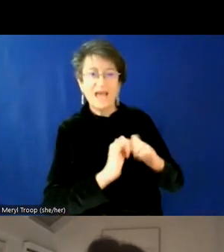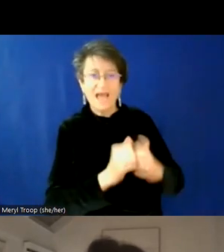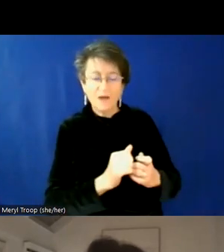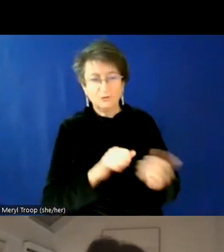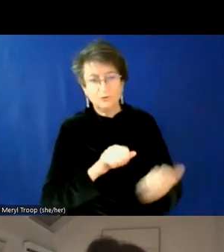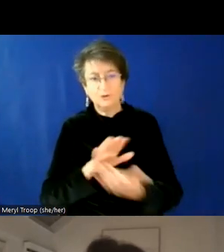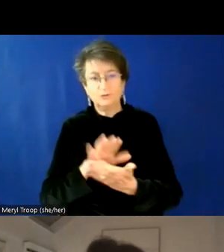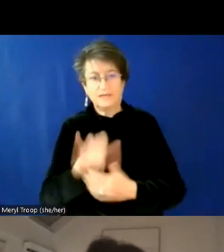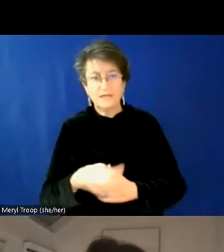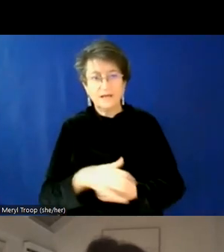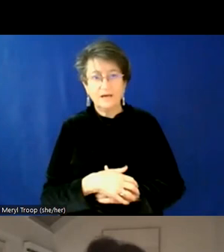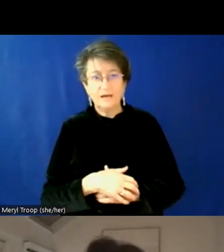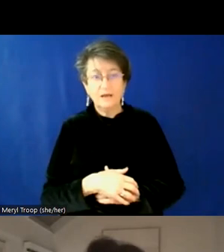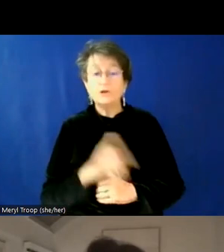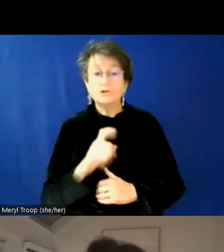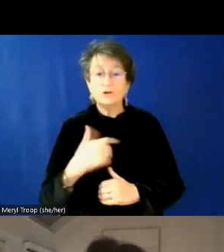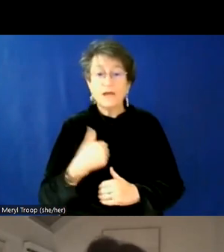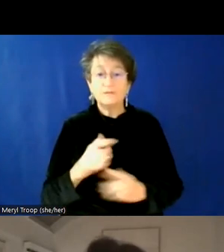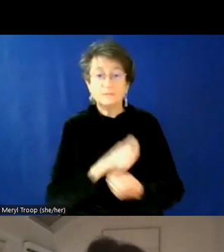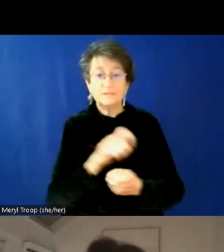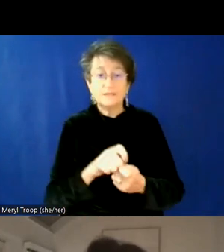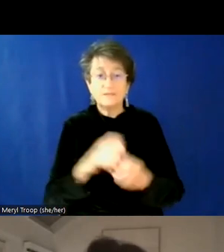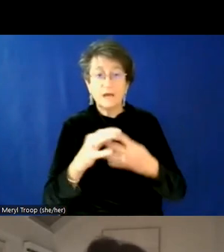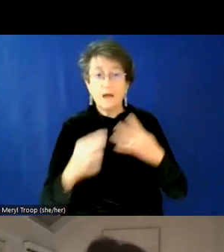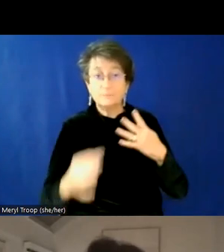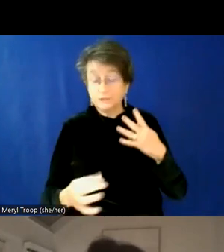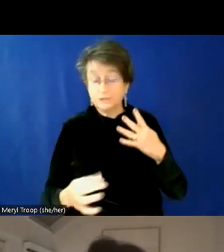specific options, um, you're probably going to be on good footing.